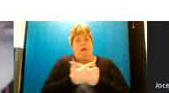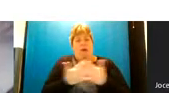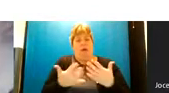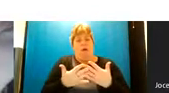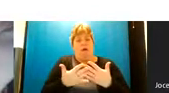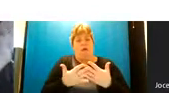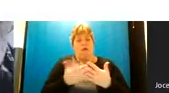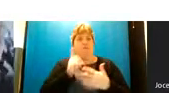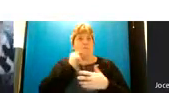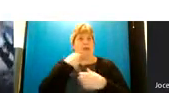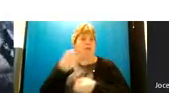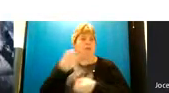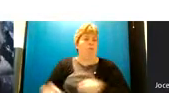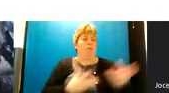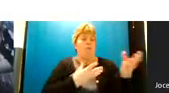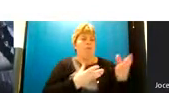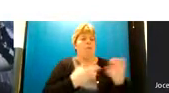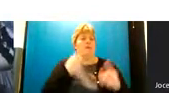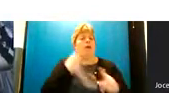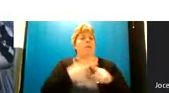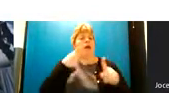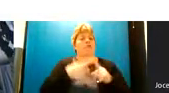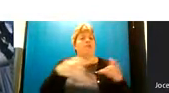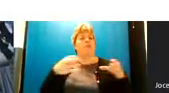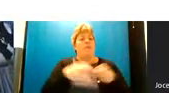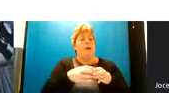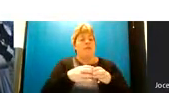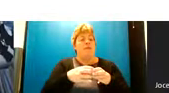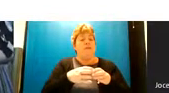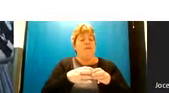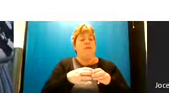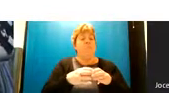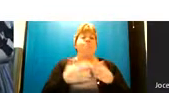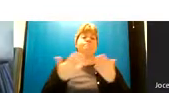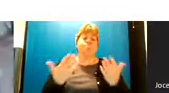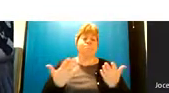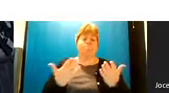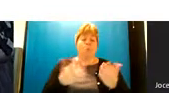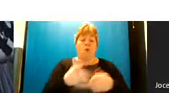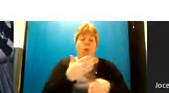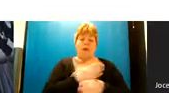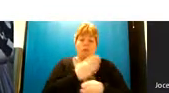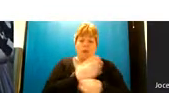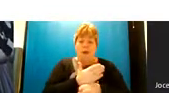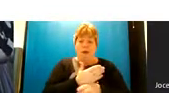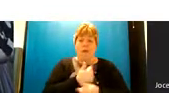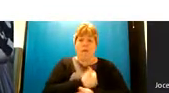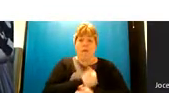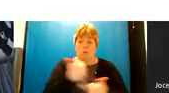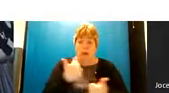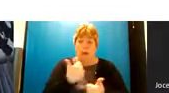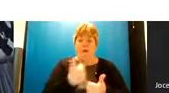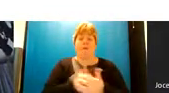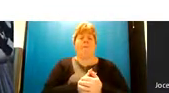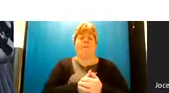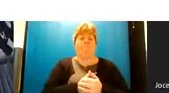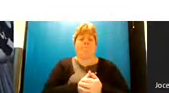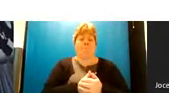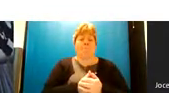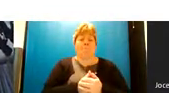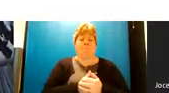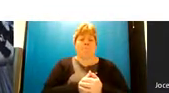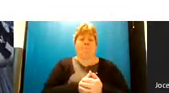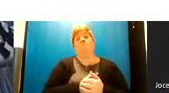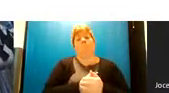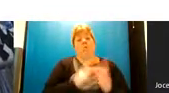um admissions to the emergency department um so it's it's working it's functioning well and uh yeah and we're